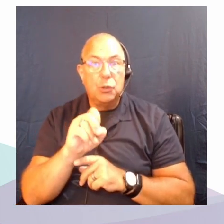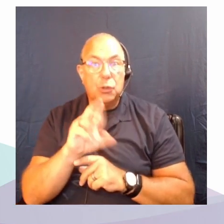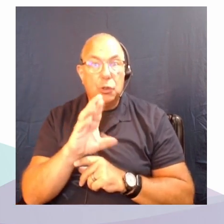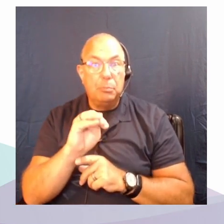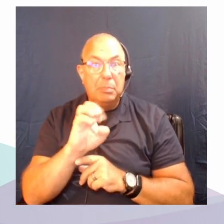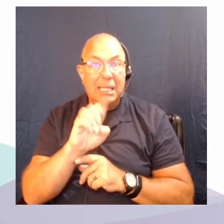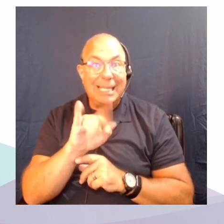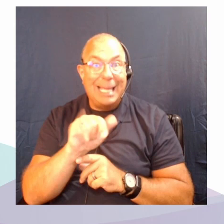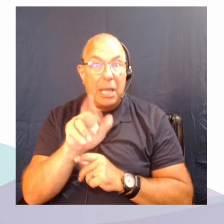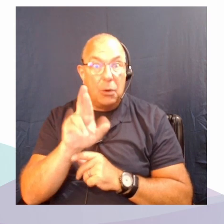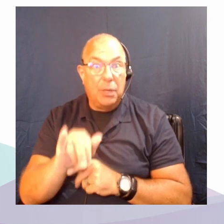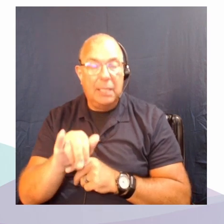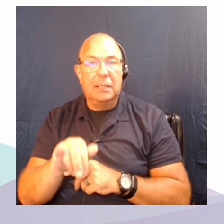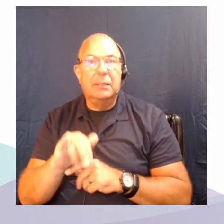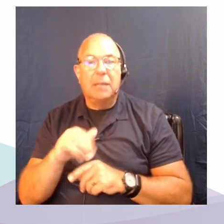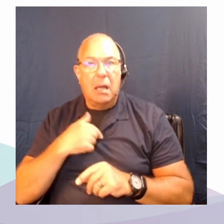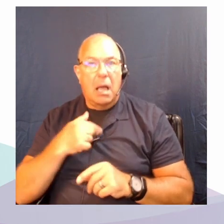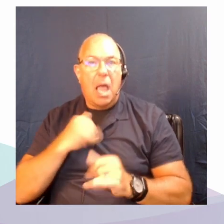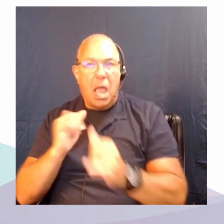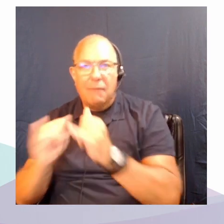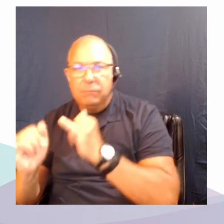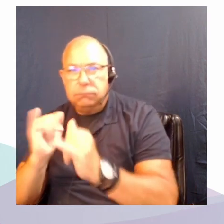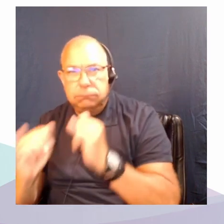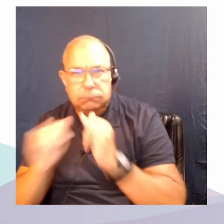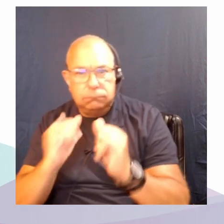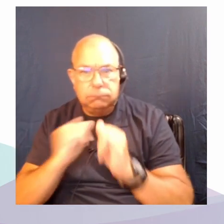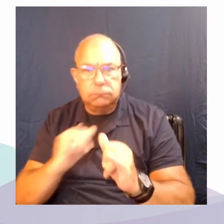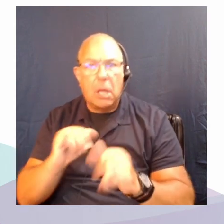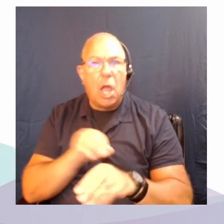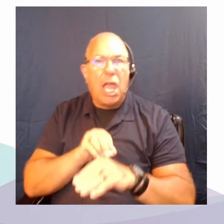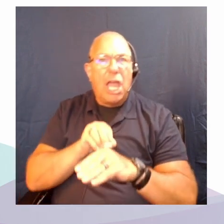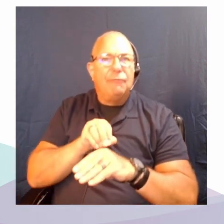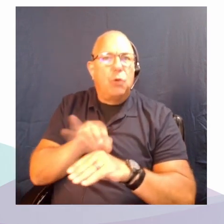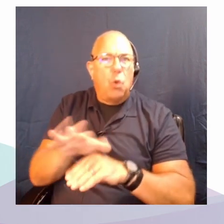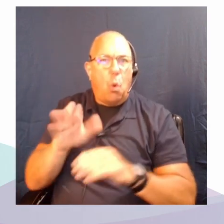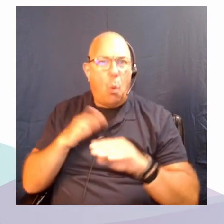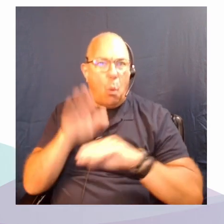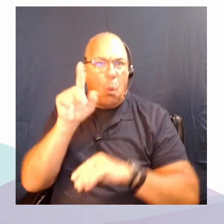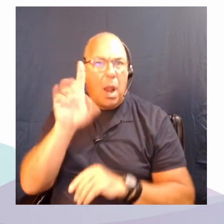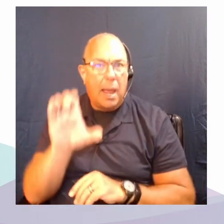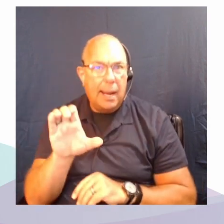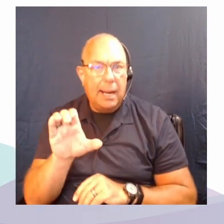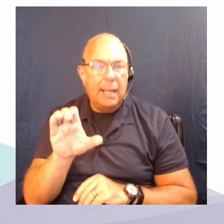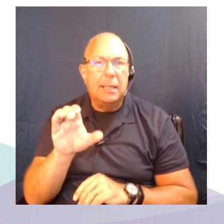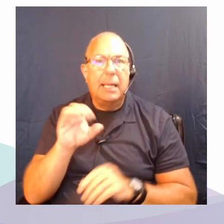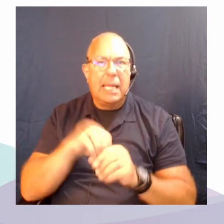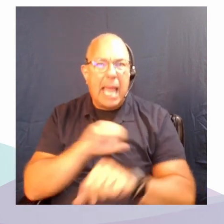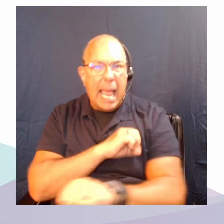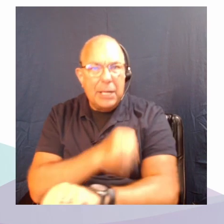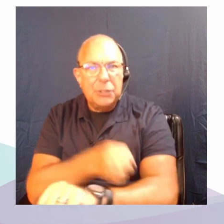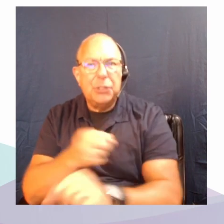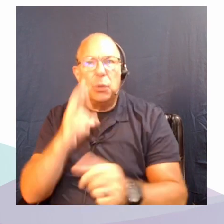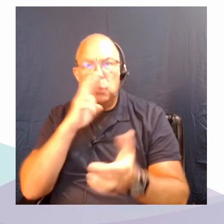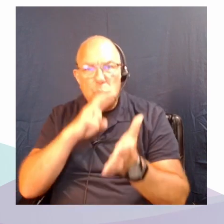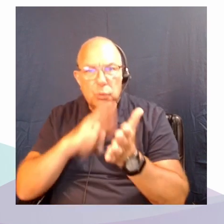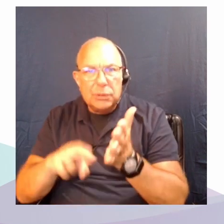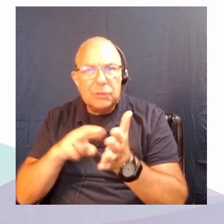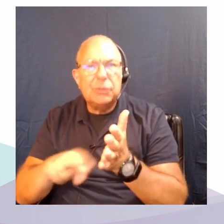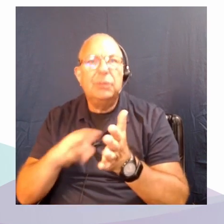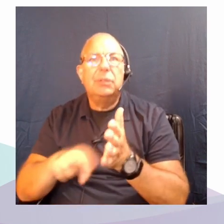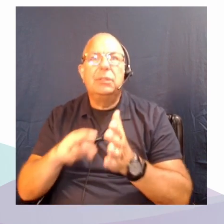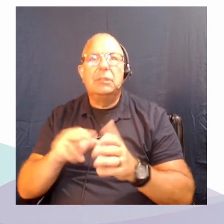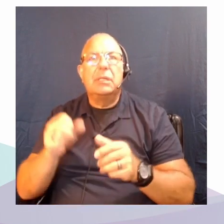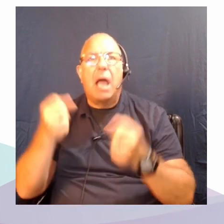different kinds of influencers, I would say, in the energy sphere, energy researchers, activists, policymakers,